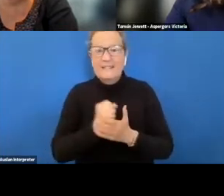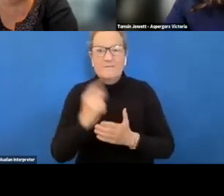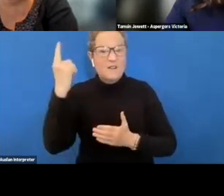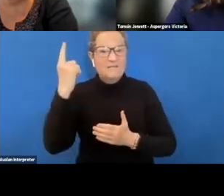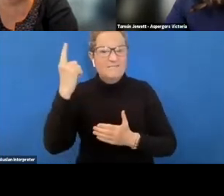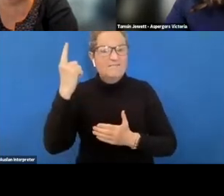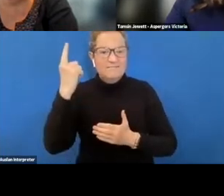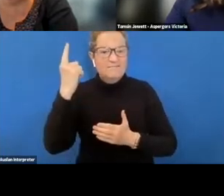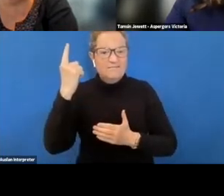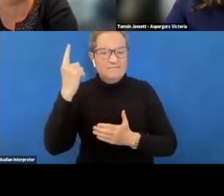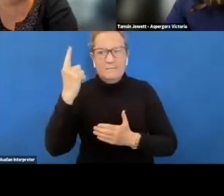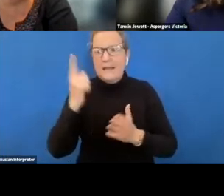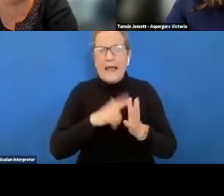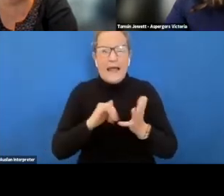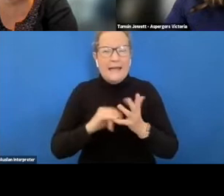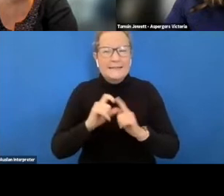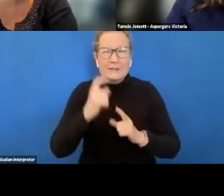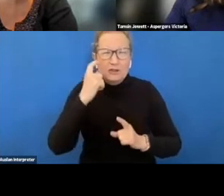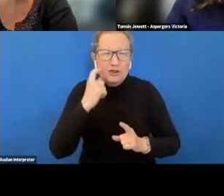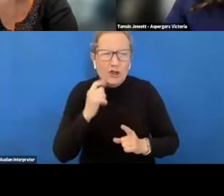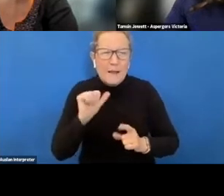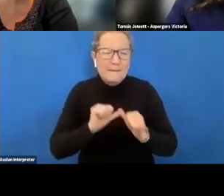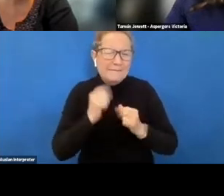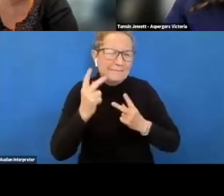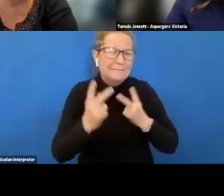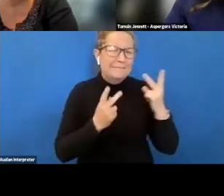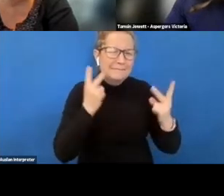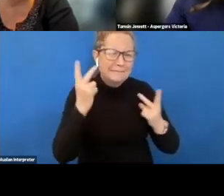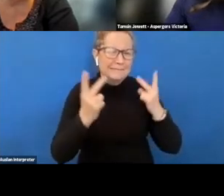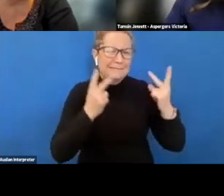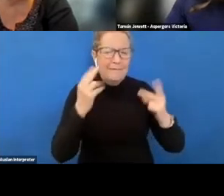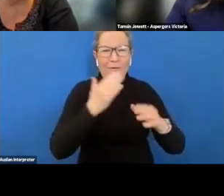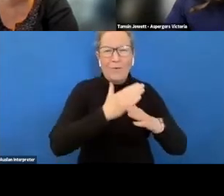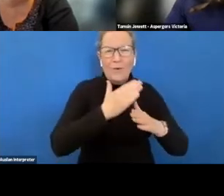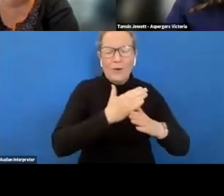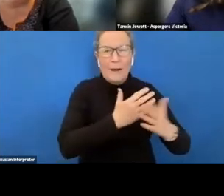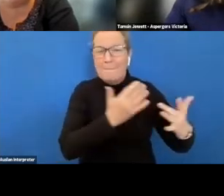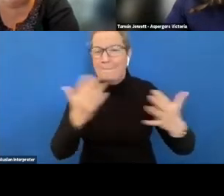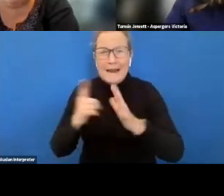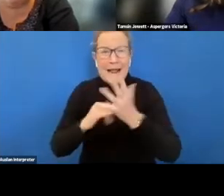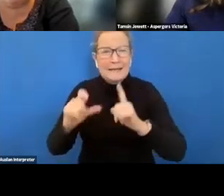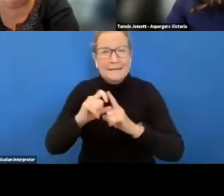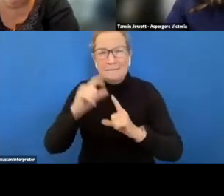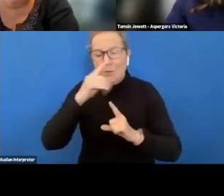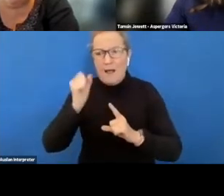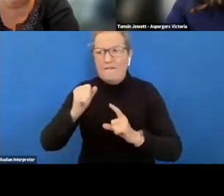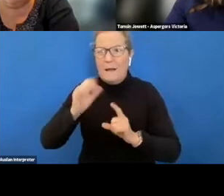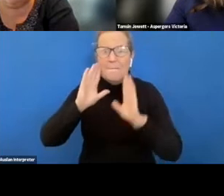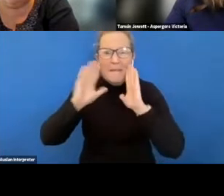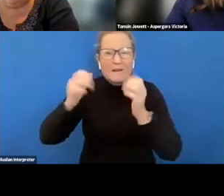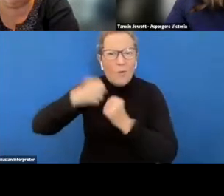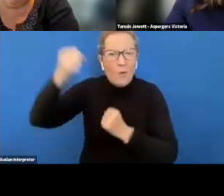despite our autistics trying their best to seek work many of our autistics have amazing qualifications